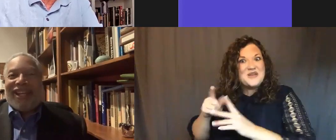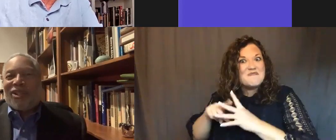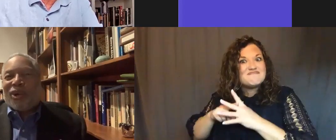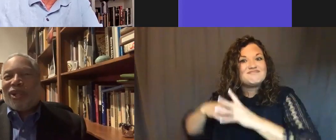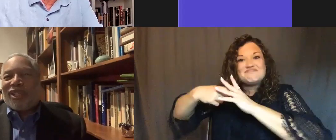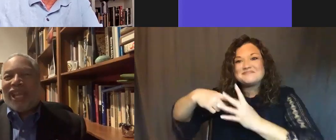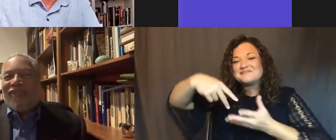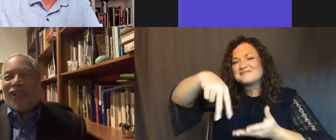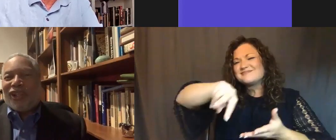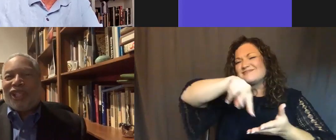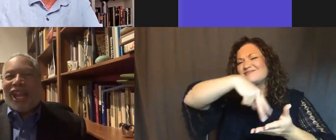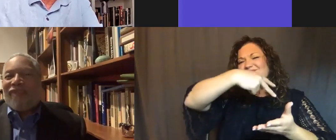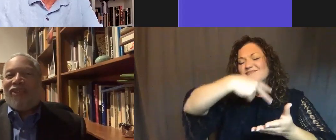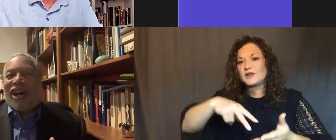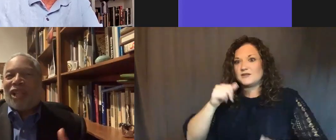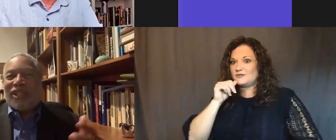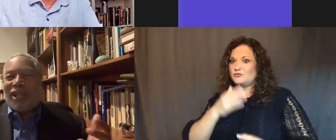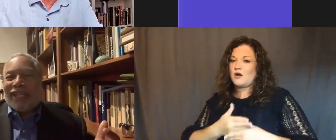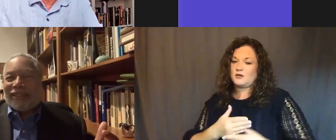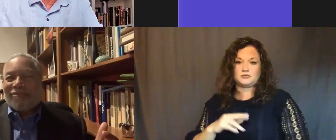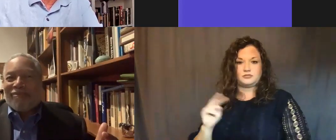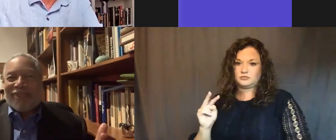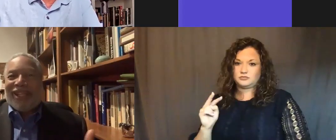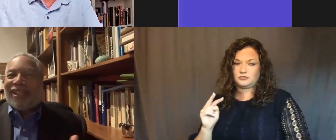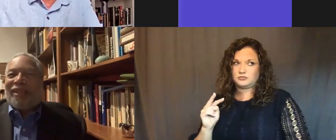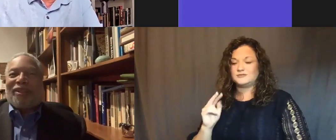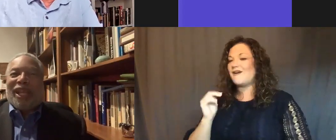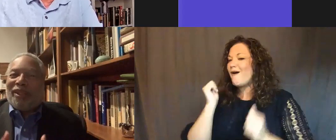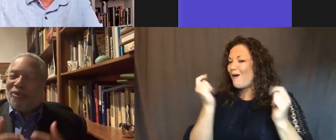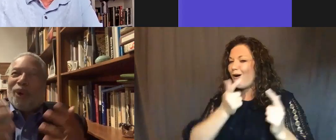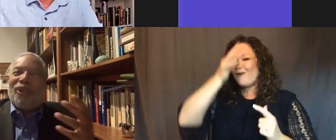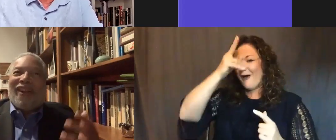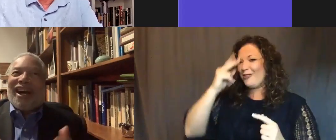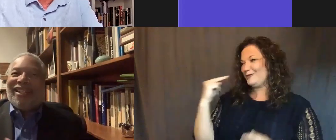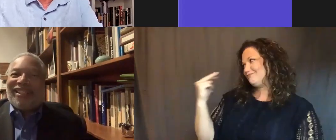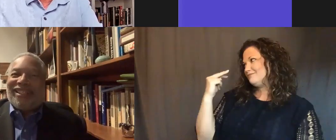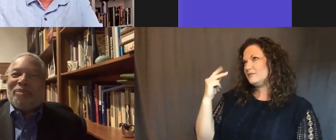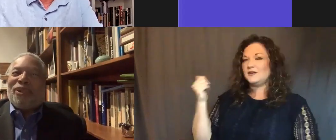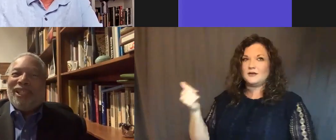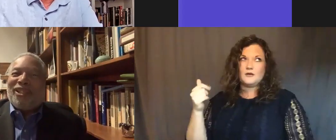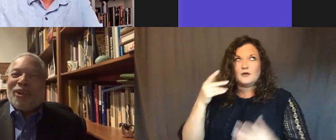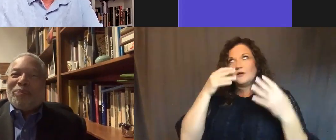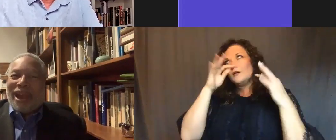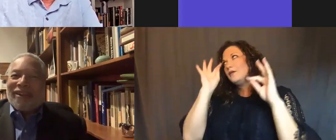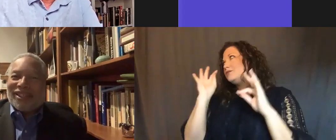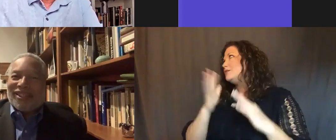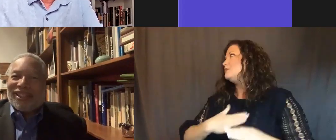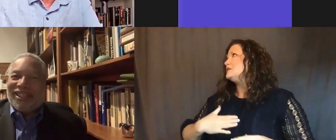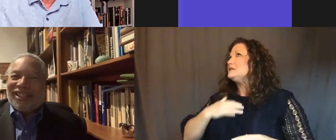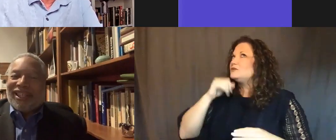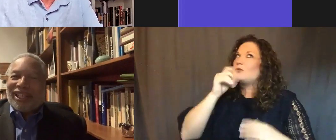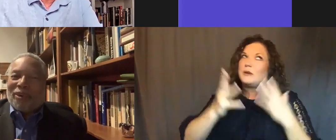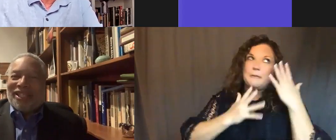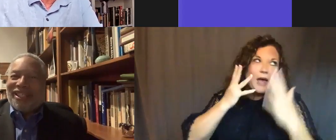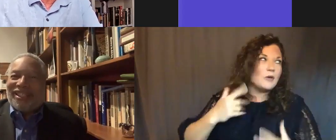And his daughters gave the look that every father has gotten. They rolled their eyes and they said, please don't embarrass us.